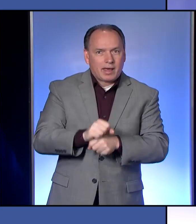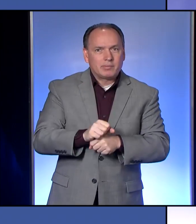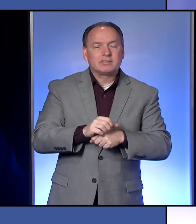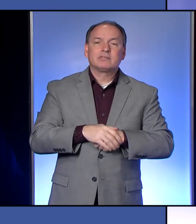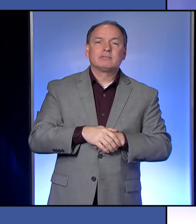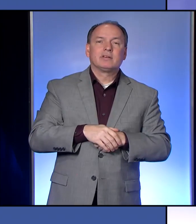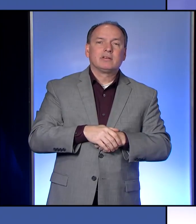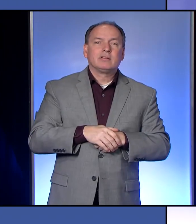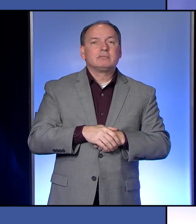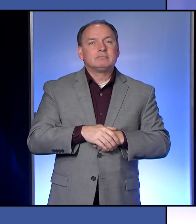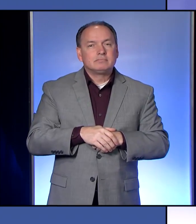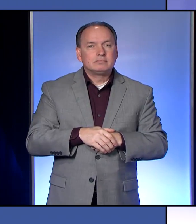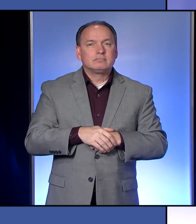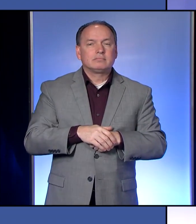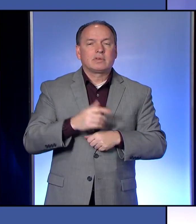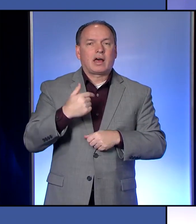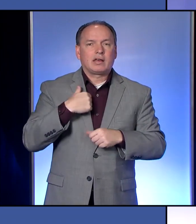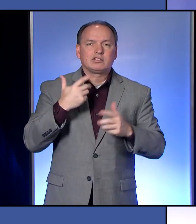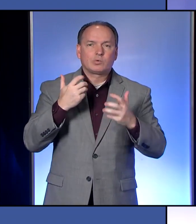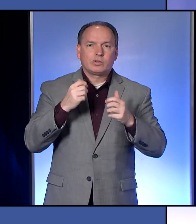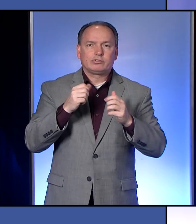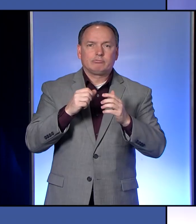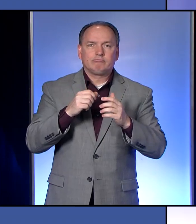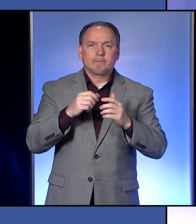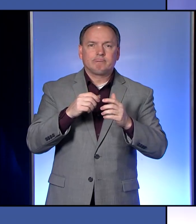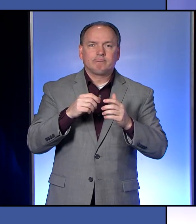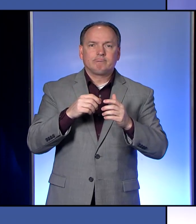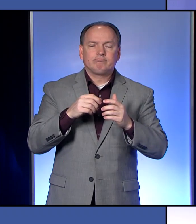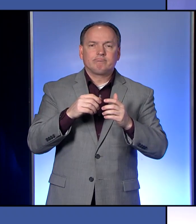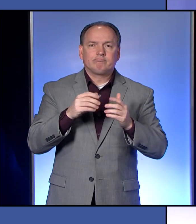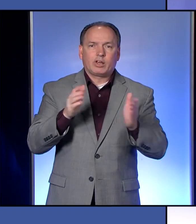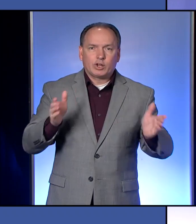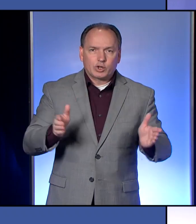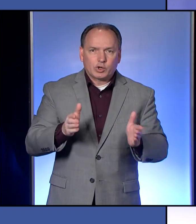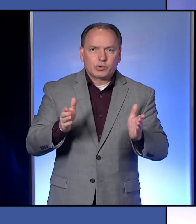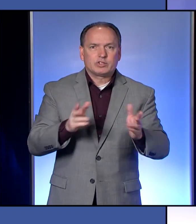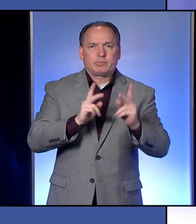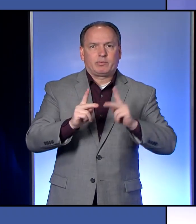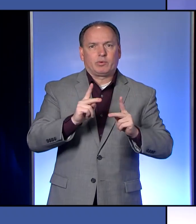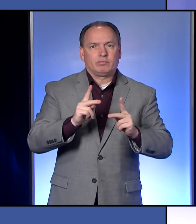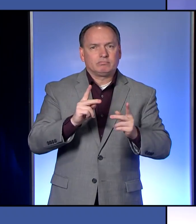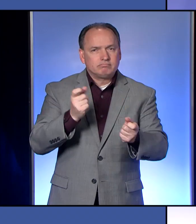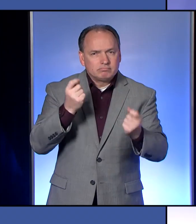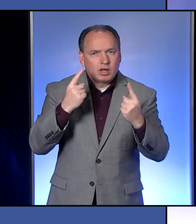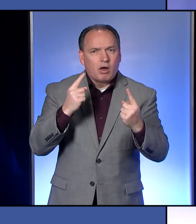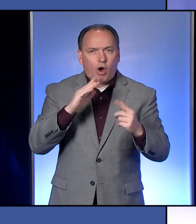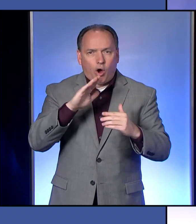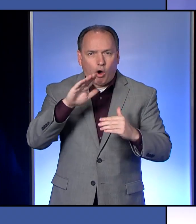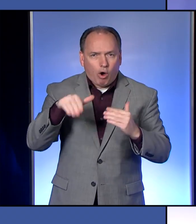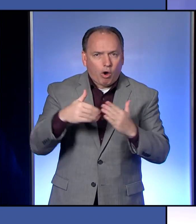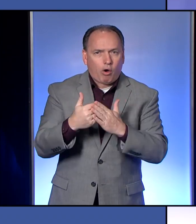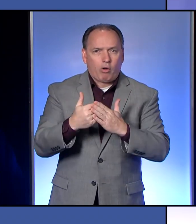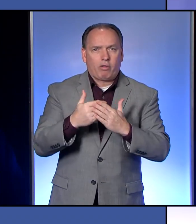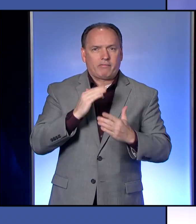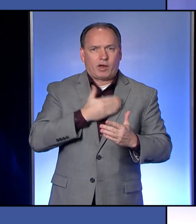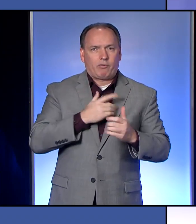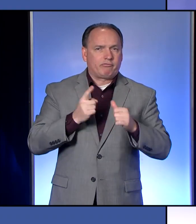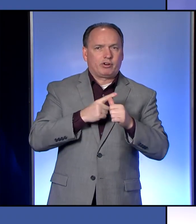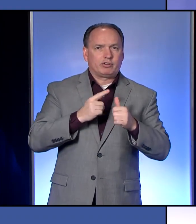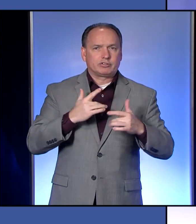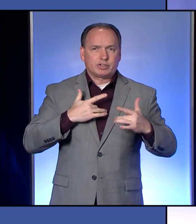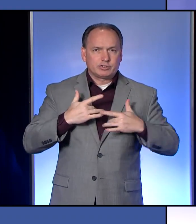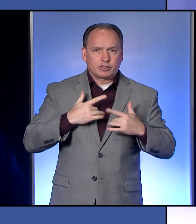So I just want to reassure people that we are always, our first concern is always the life,